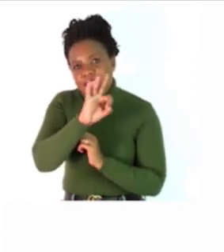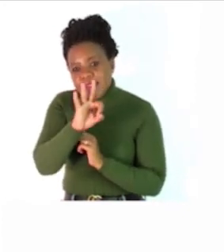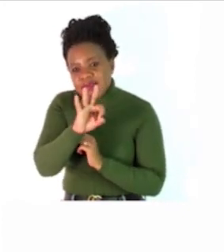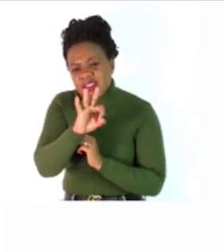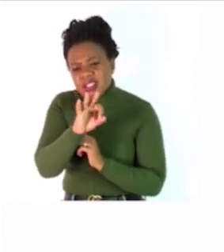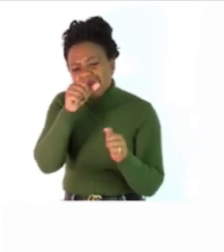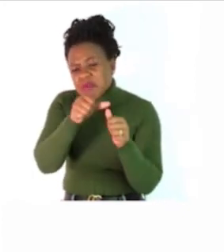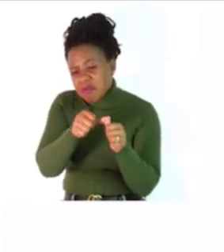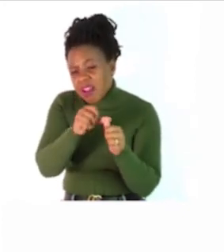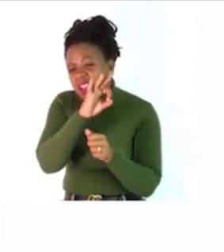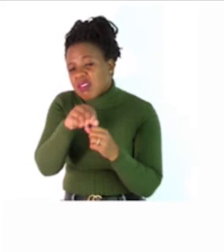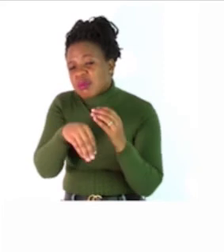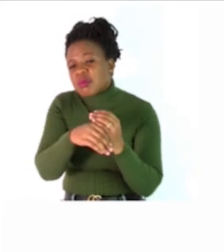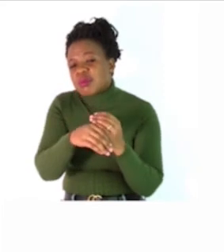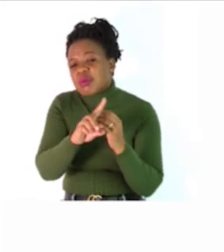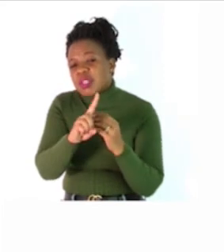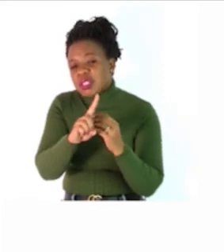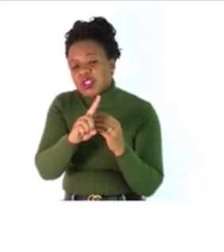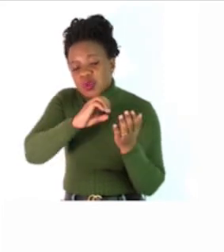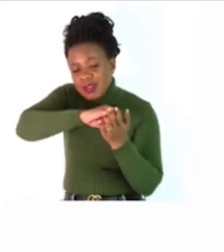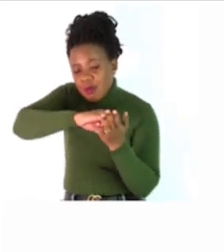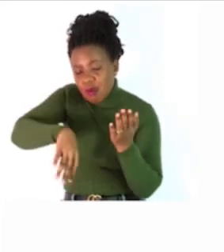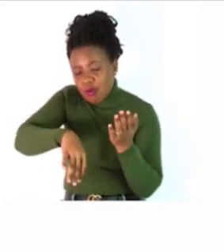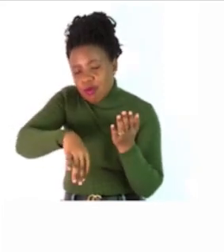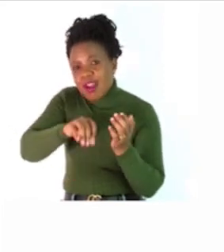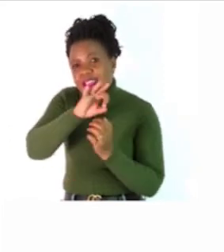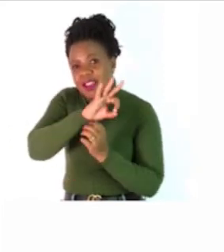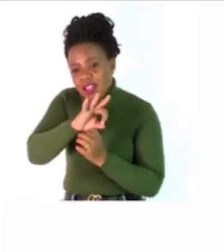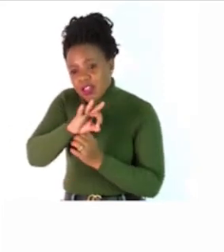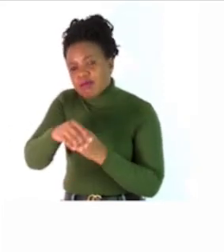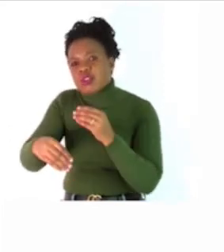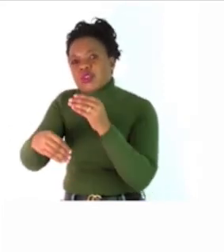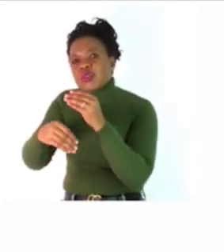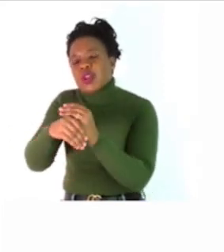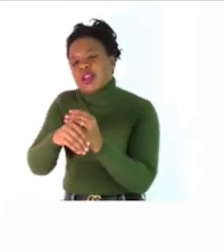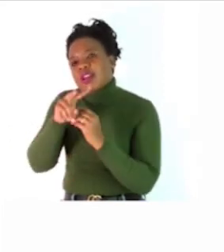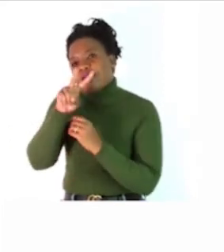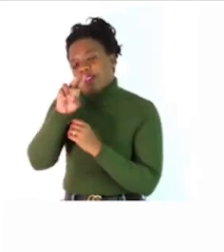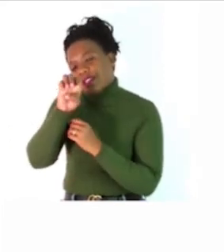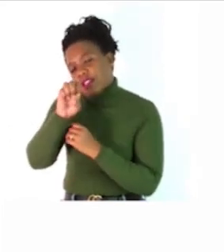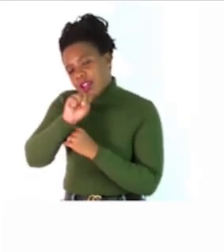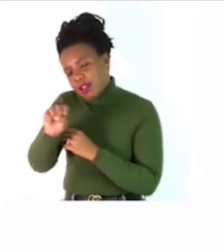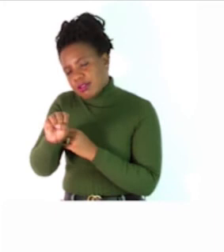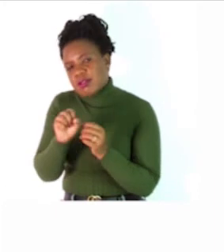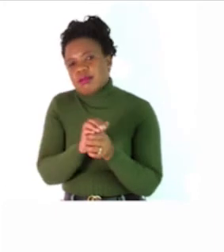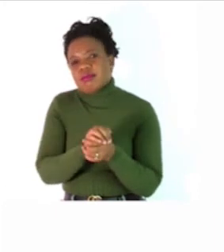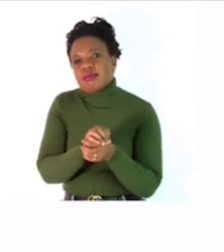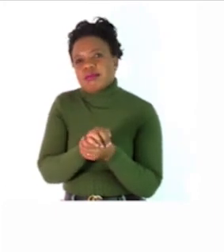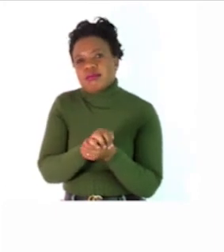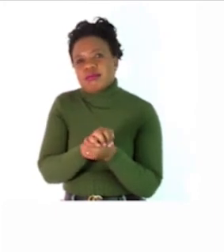f or fe rule where you are throwing the f or fe and replace with the v e s